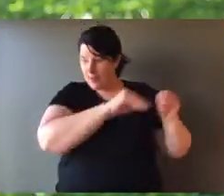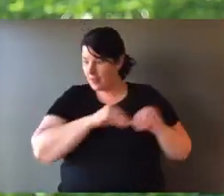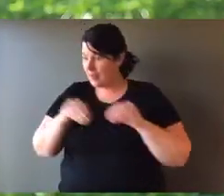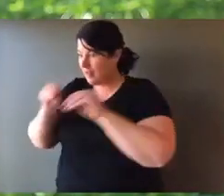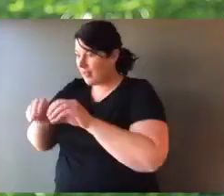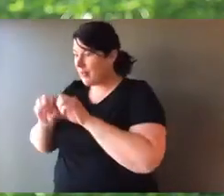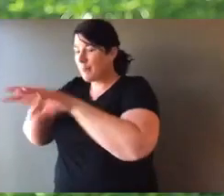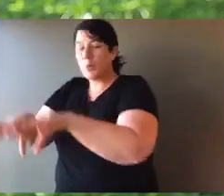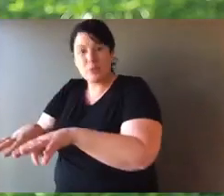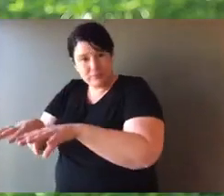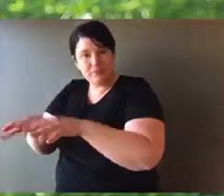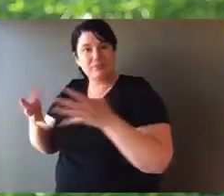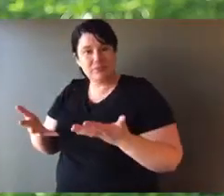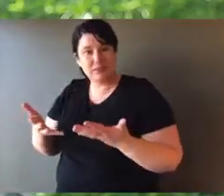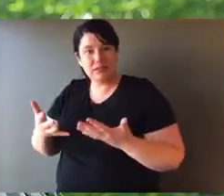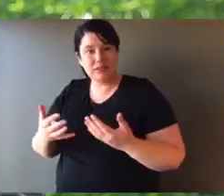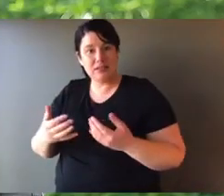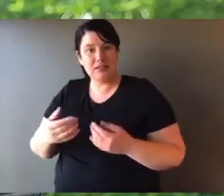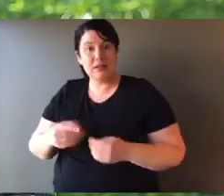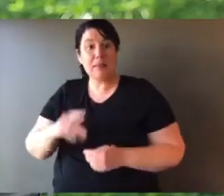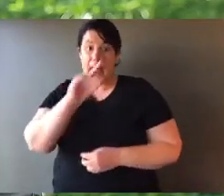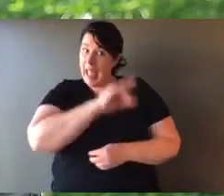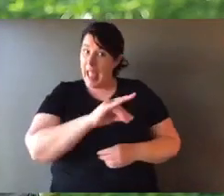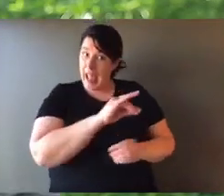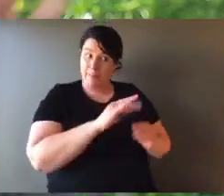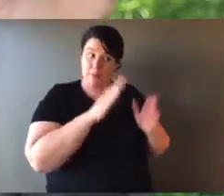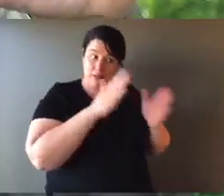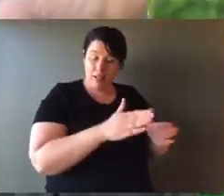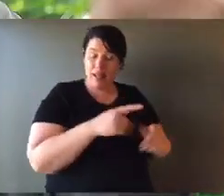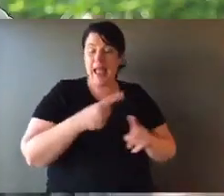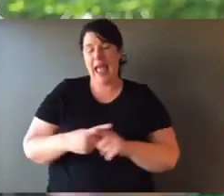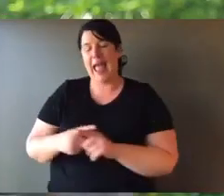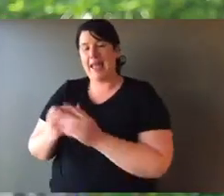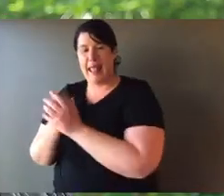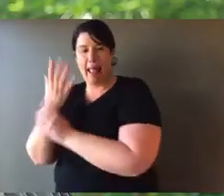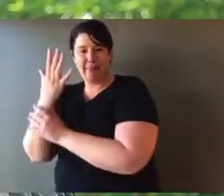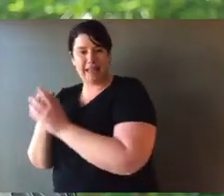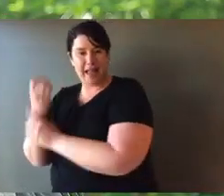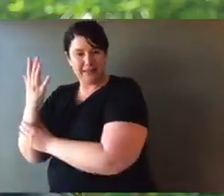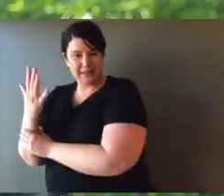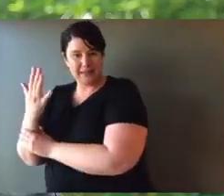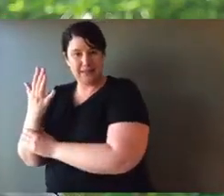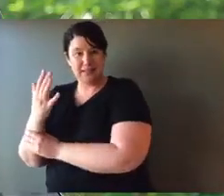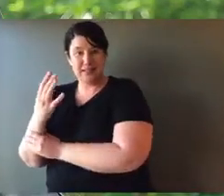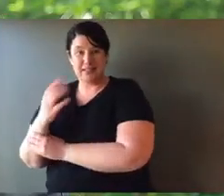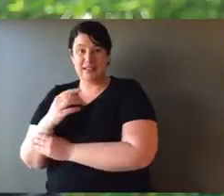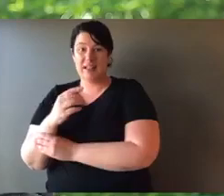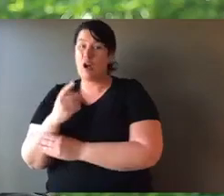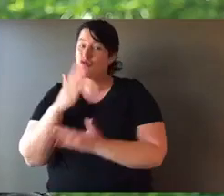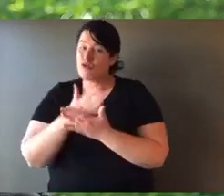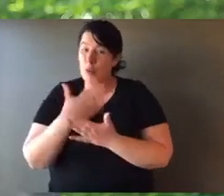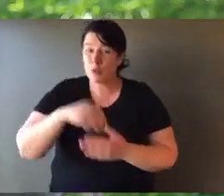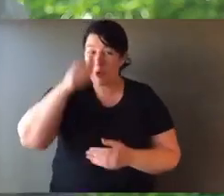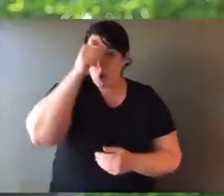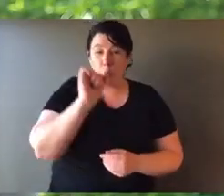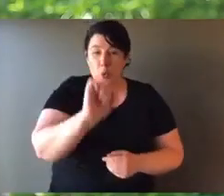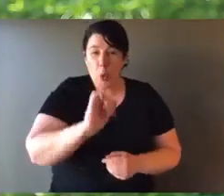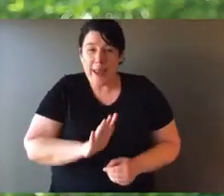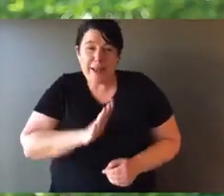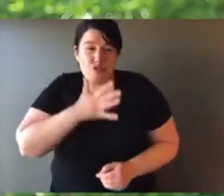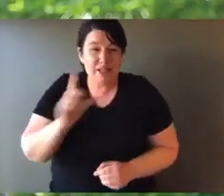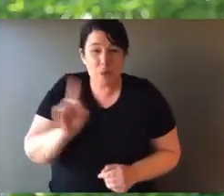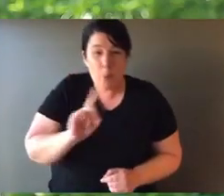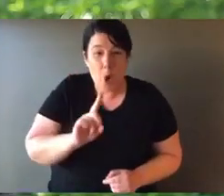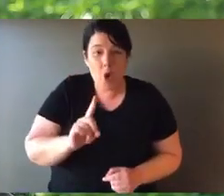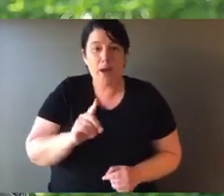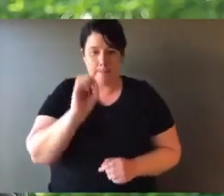include reintroducing species. But please find me a species recovery project and a habitat recovery project. And put